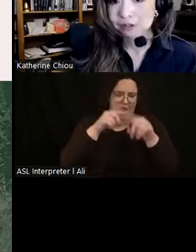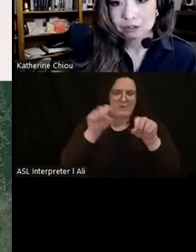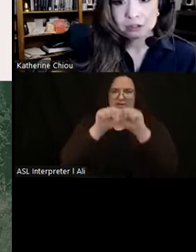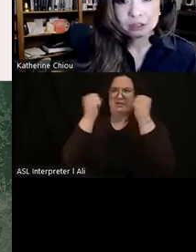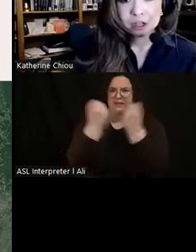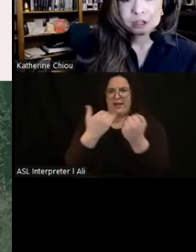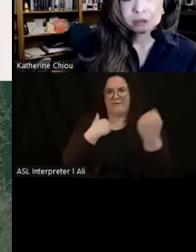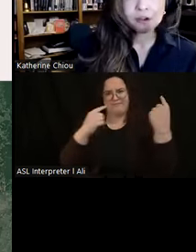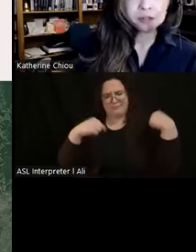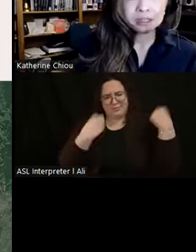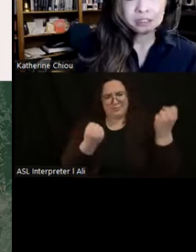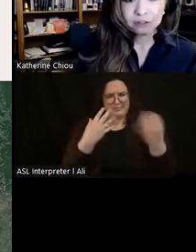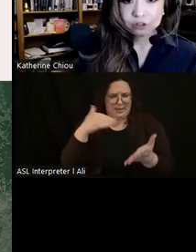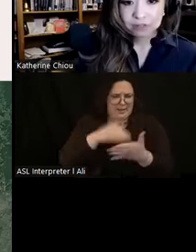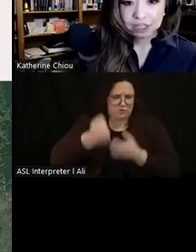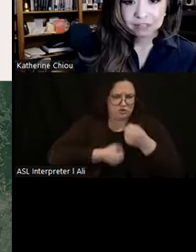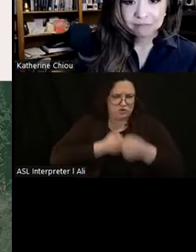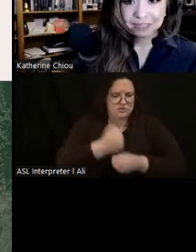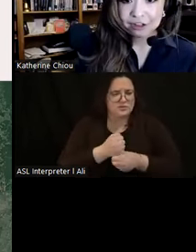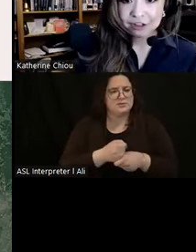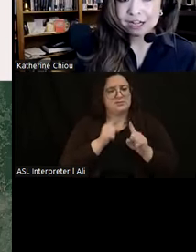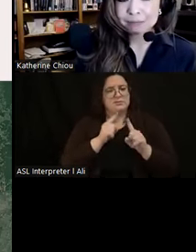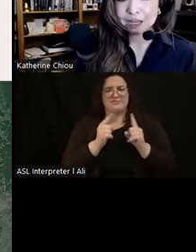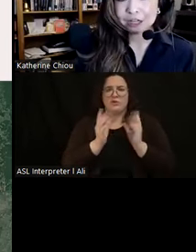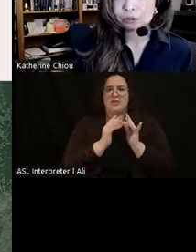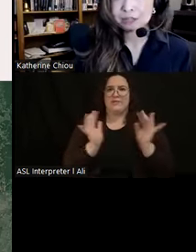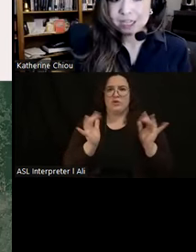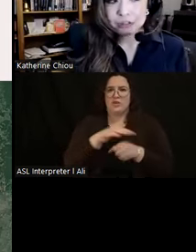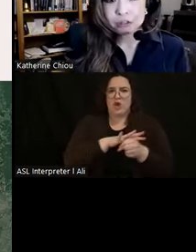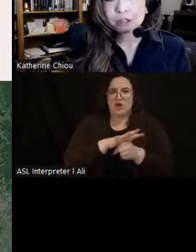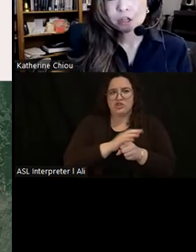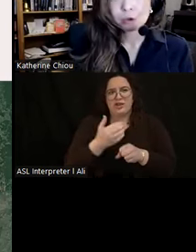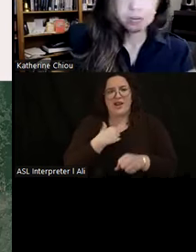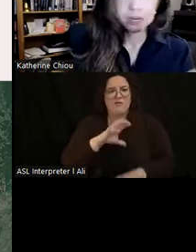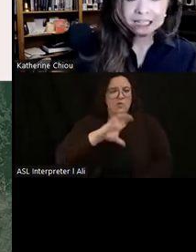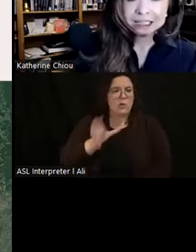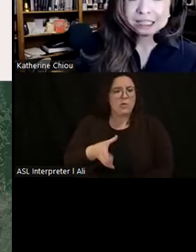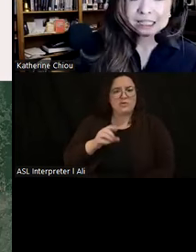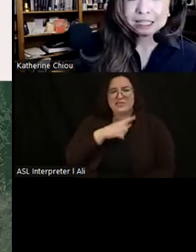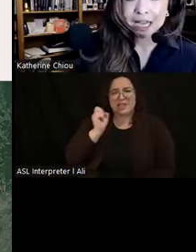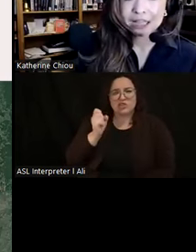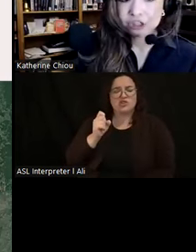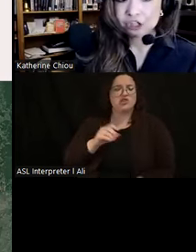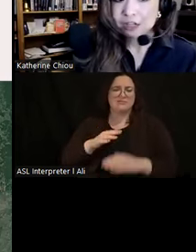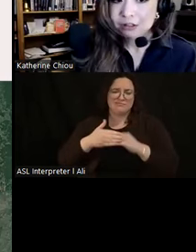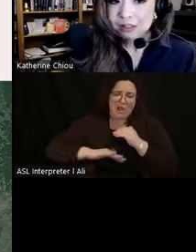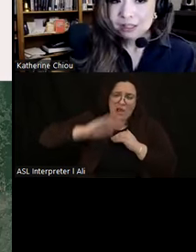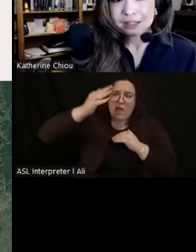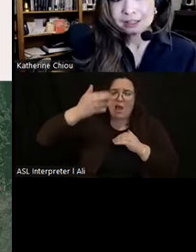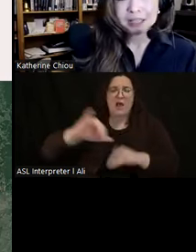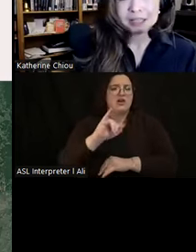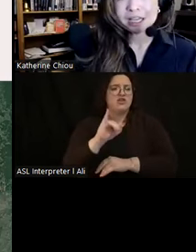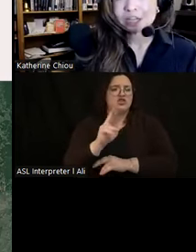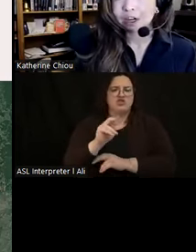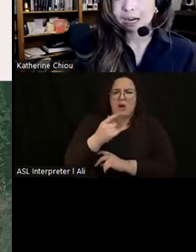thousands of years. We focus on this diverse region characterized by coastal deserts, soaring highlands, and lush jungles